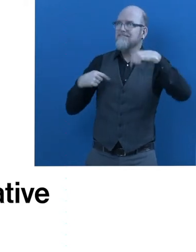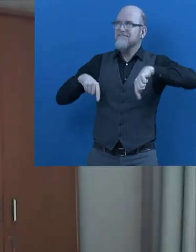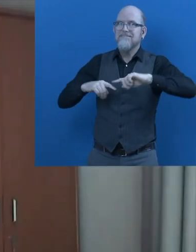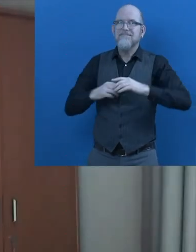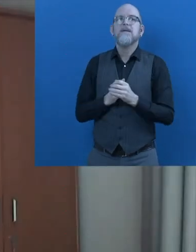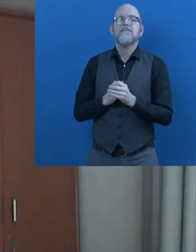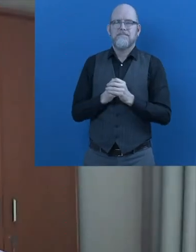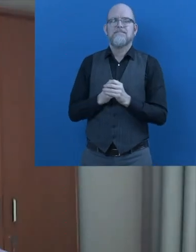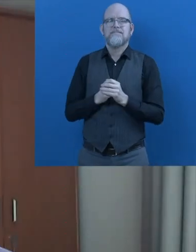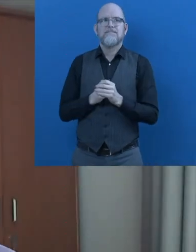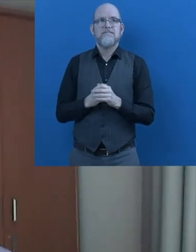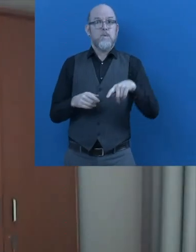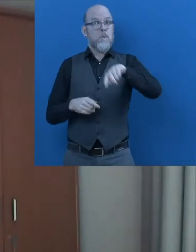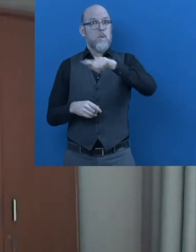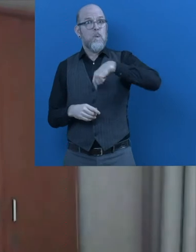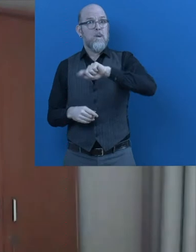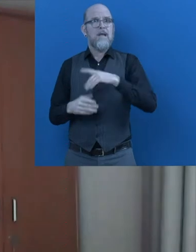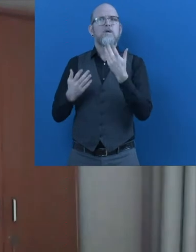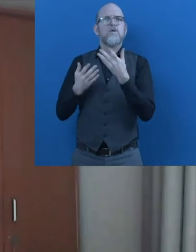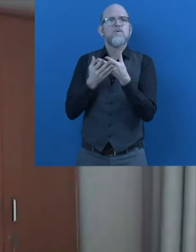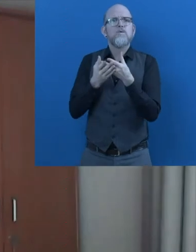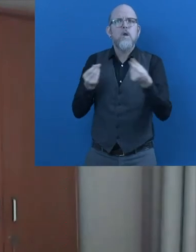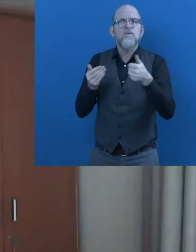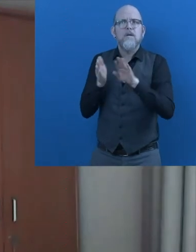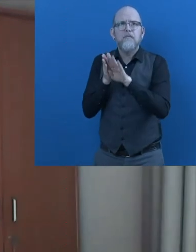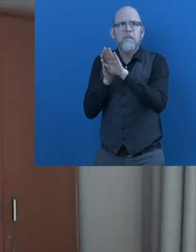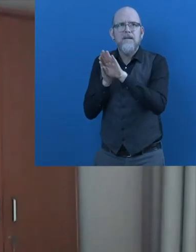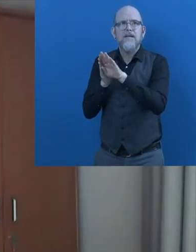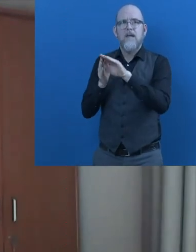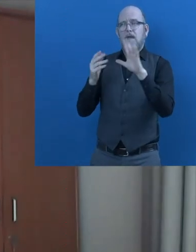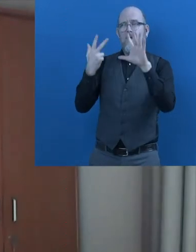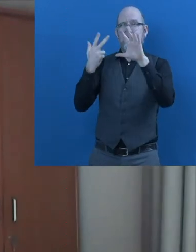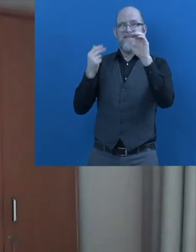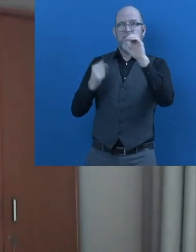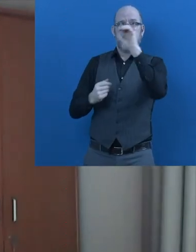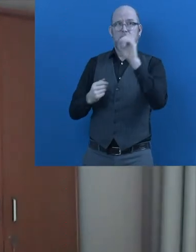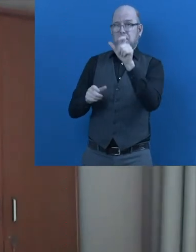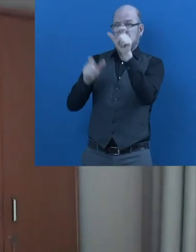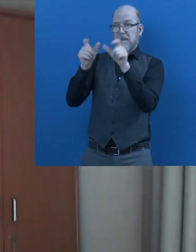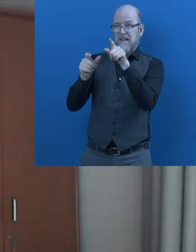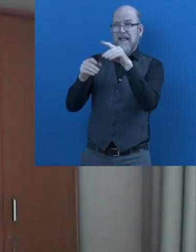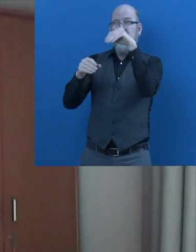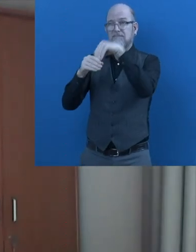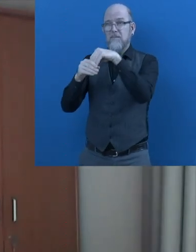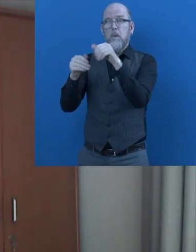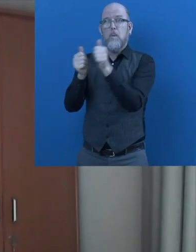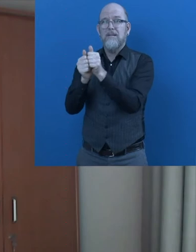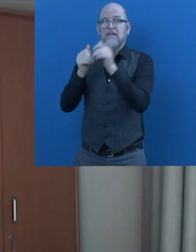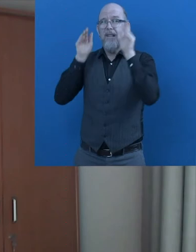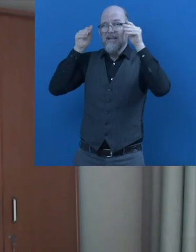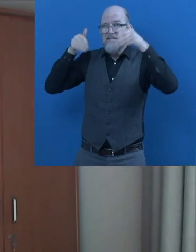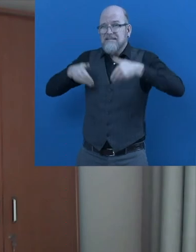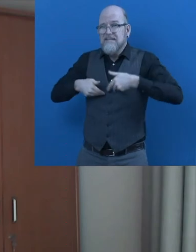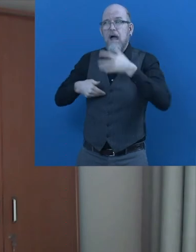We developed our solution because more than 80% of people with diagnosed Autism are